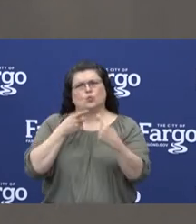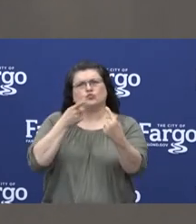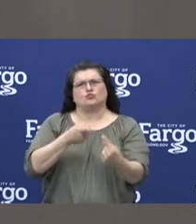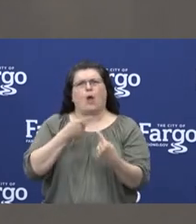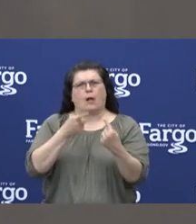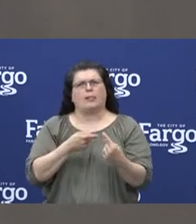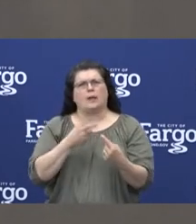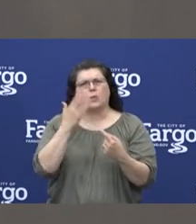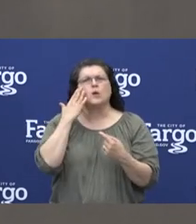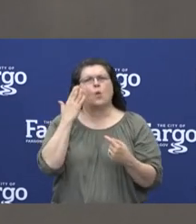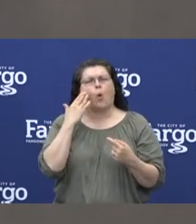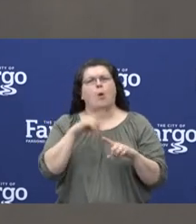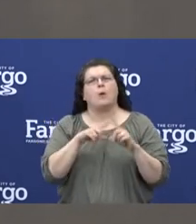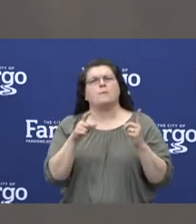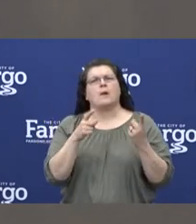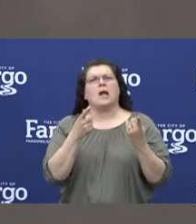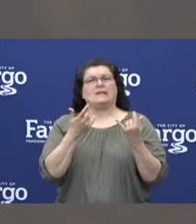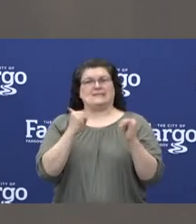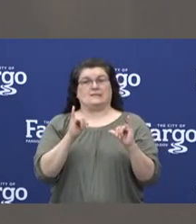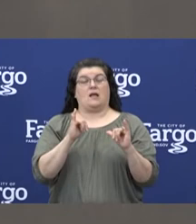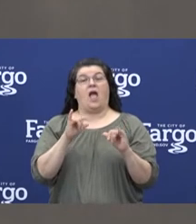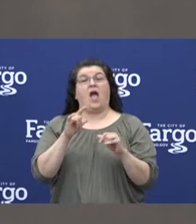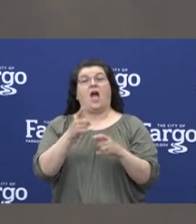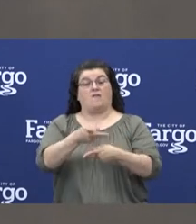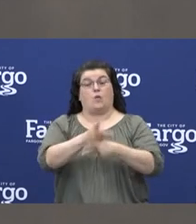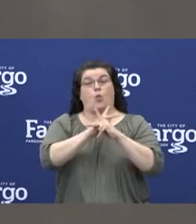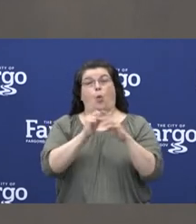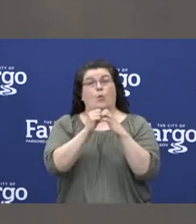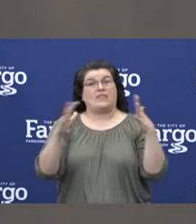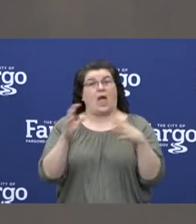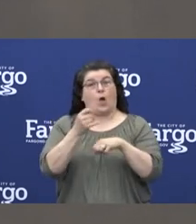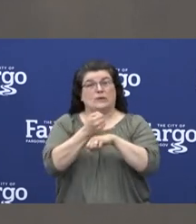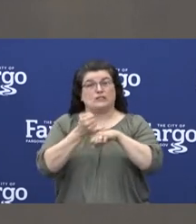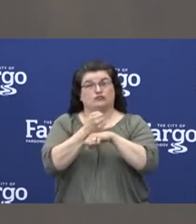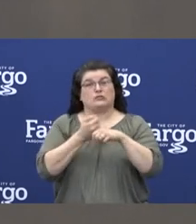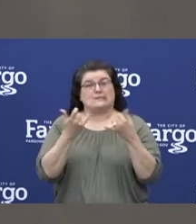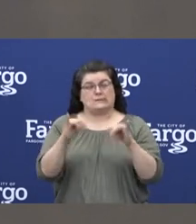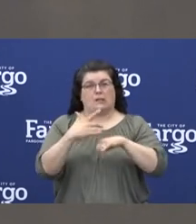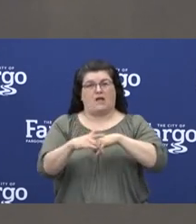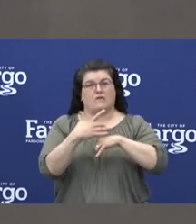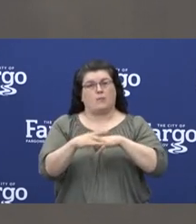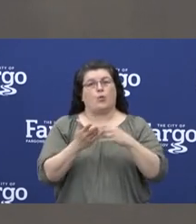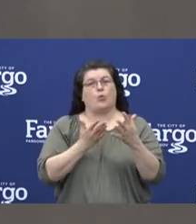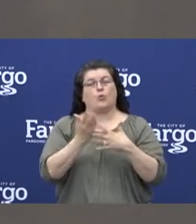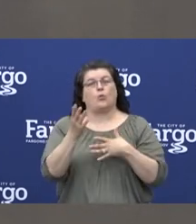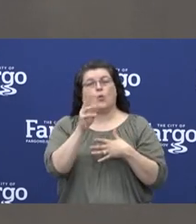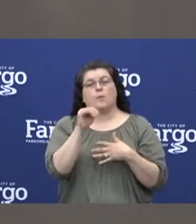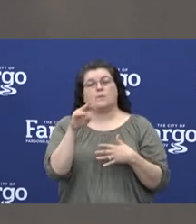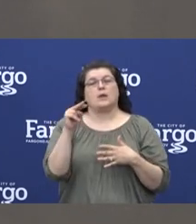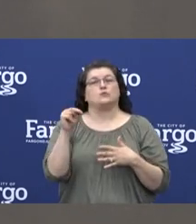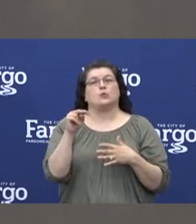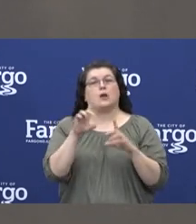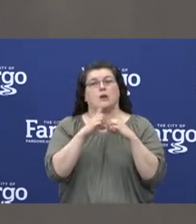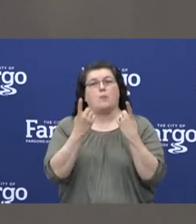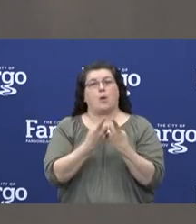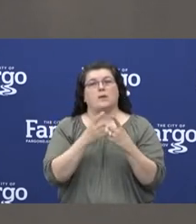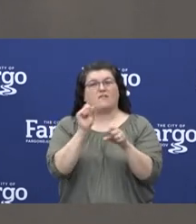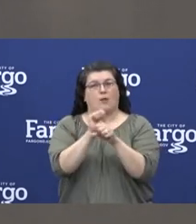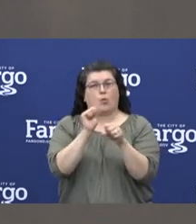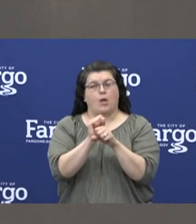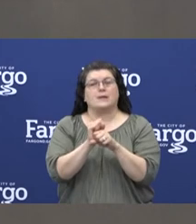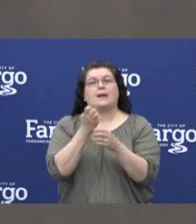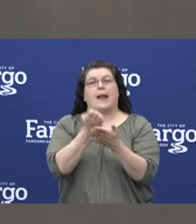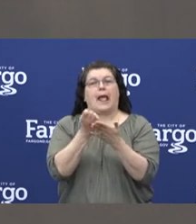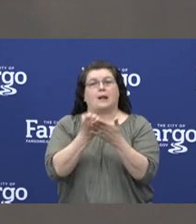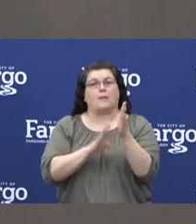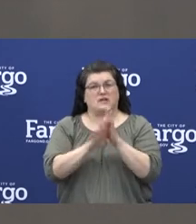there is still interest-free loans available through the Minnesota Department of Employment and Economic Development. So our state partnership